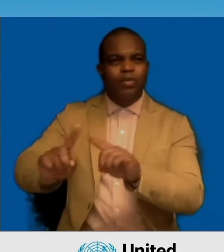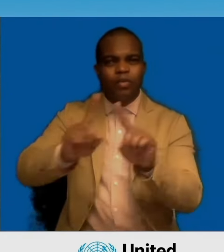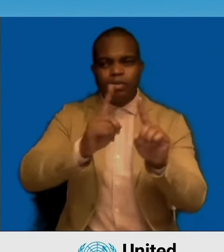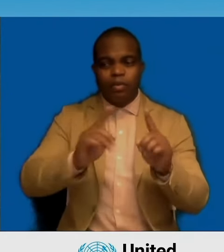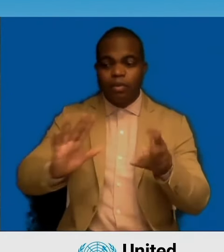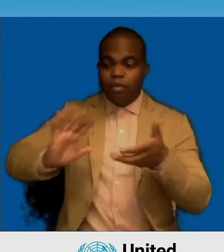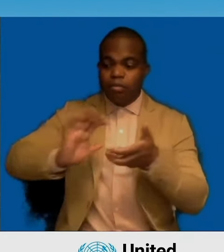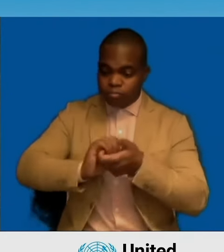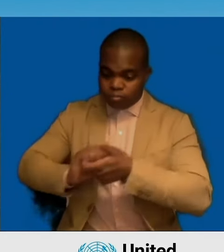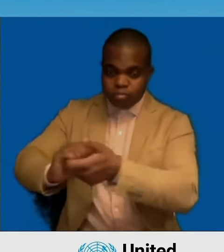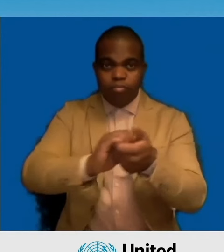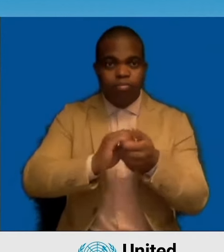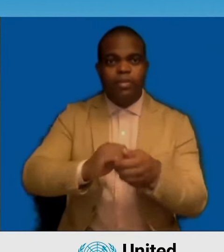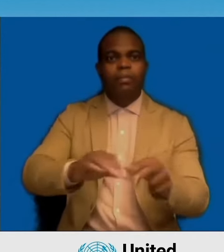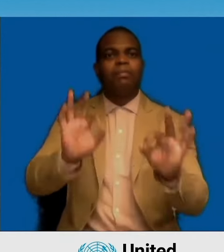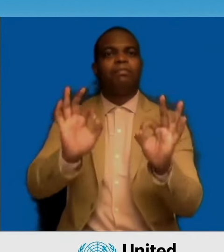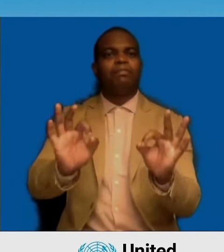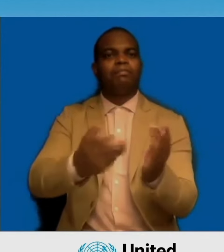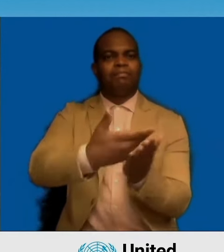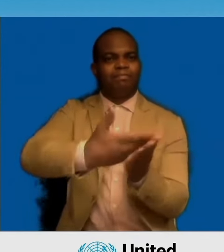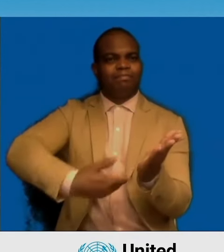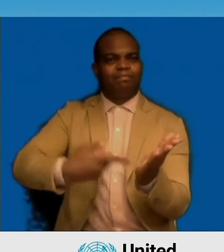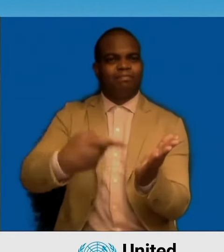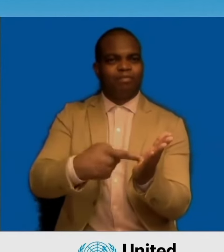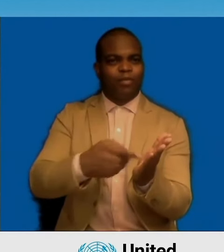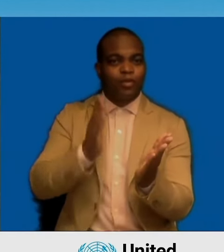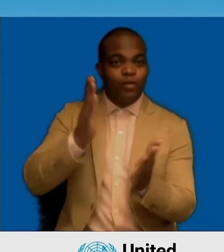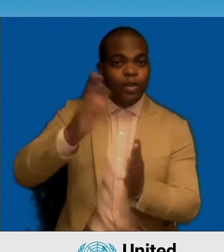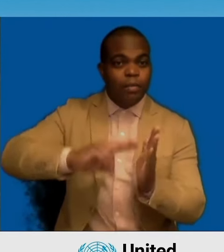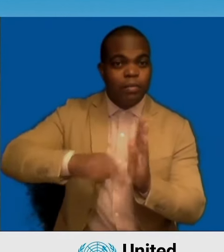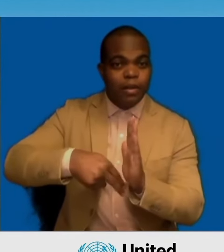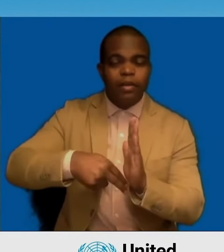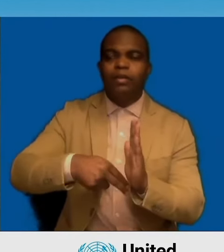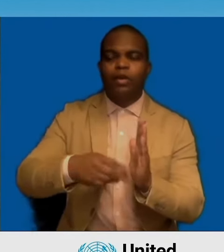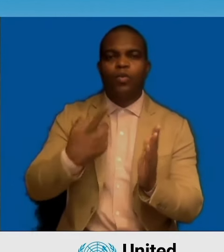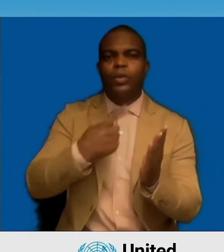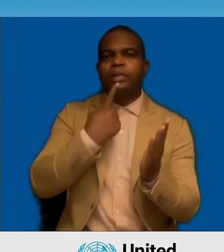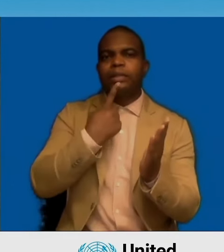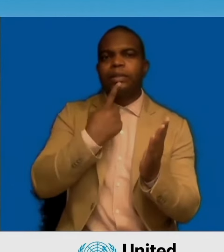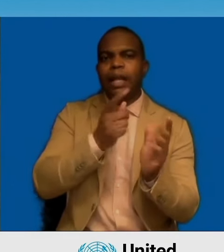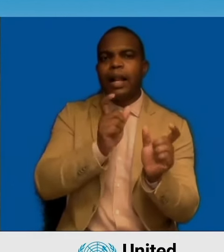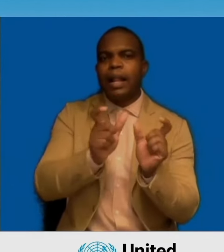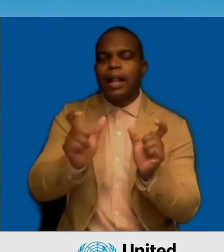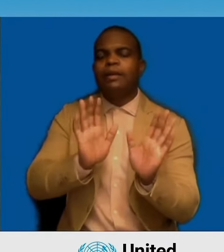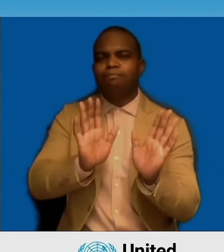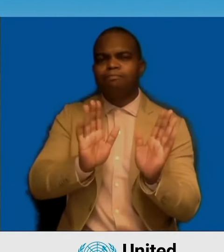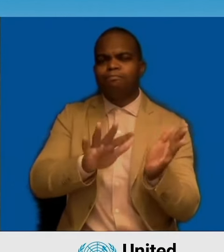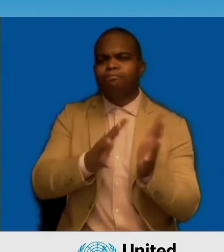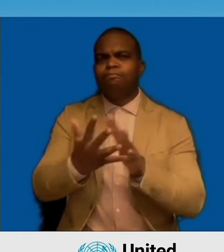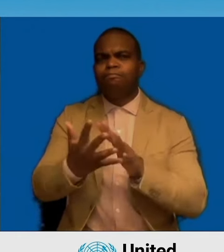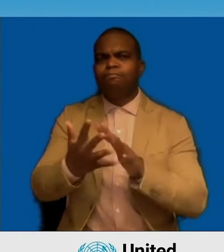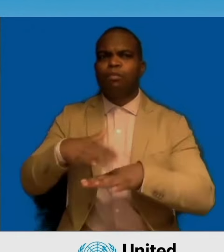in words and in action, bridging the collective hopes of the past with our contemporary aspirations, with the UN Charter